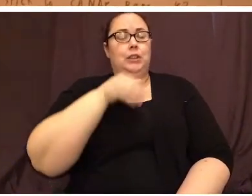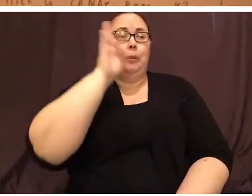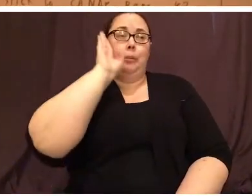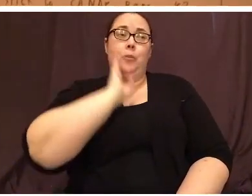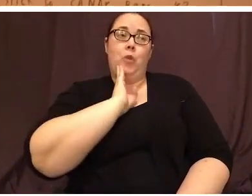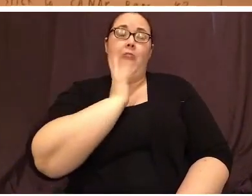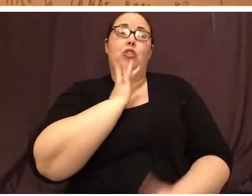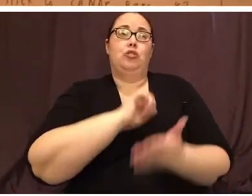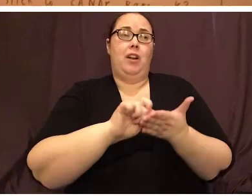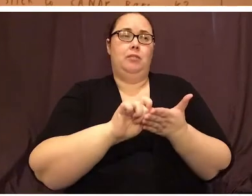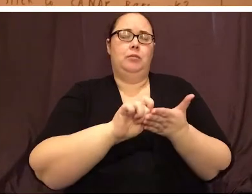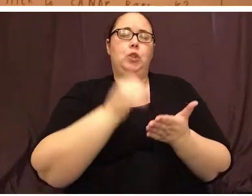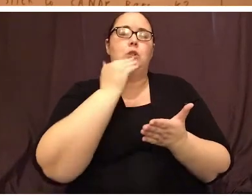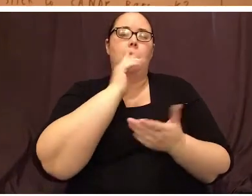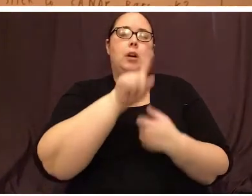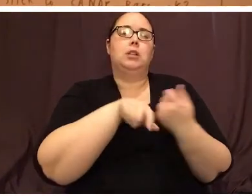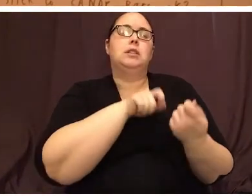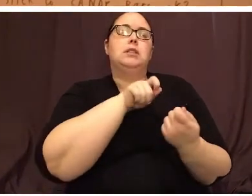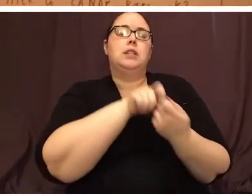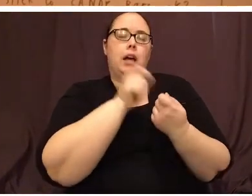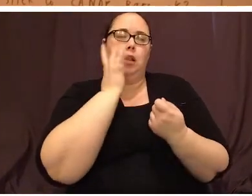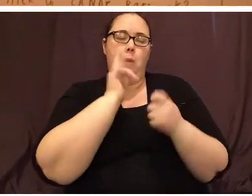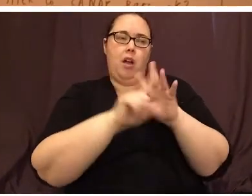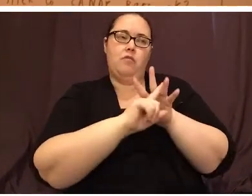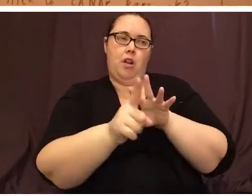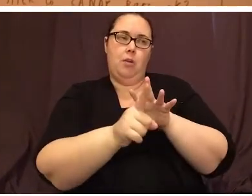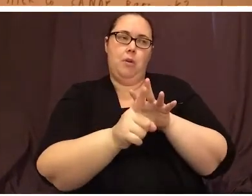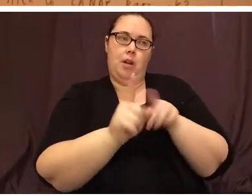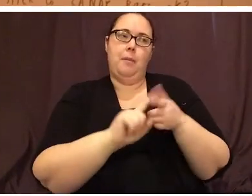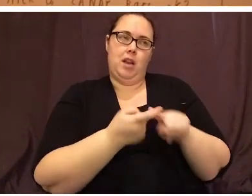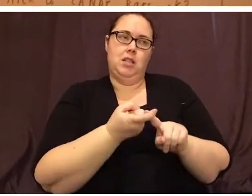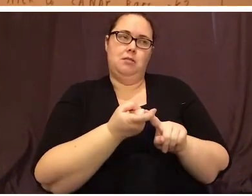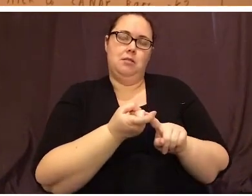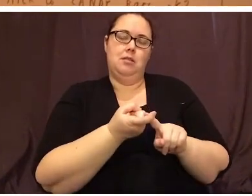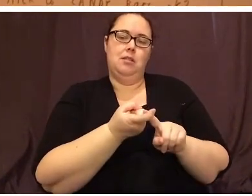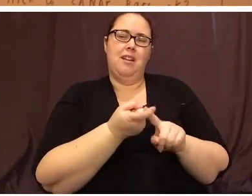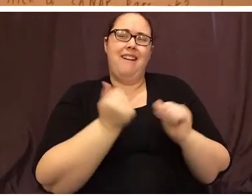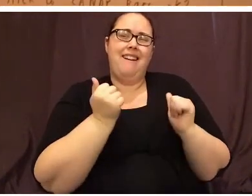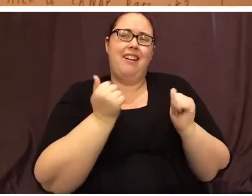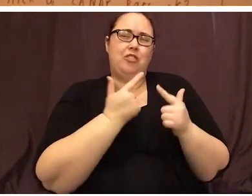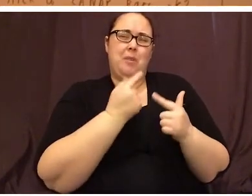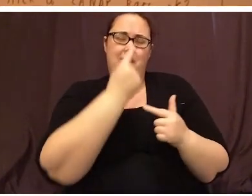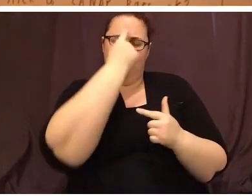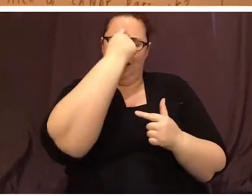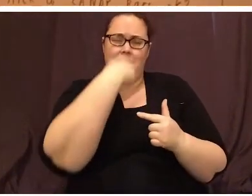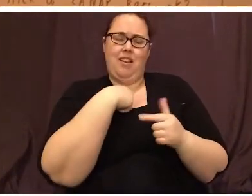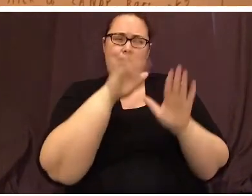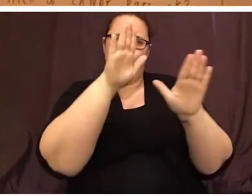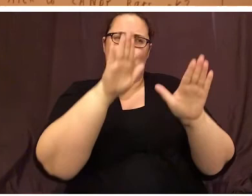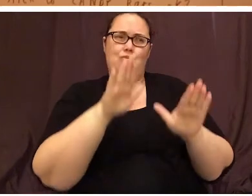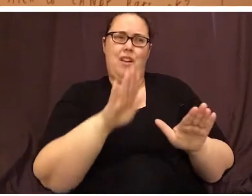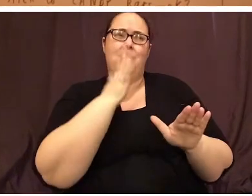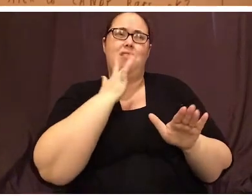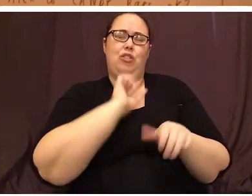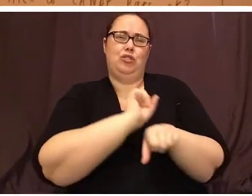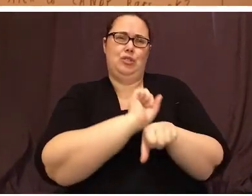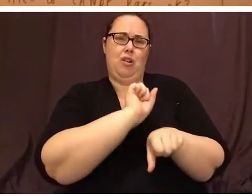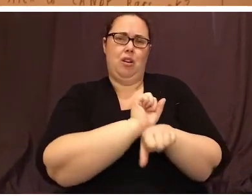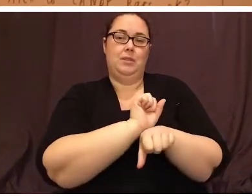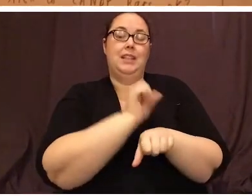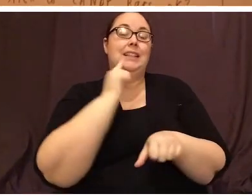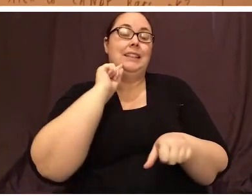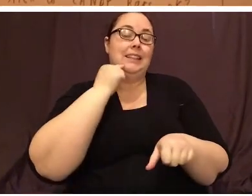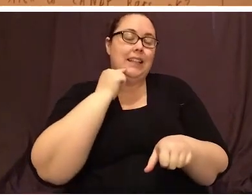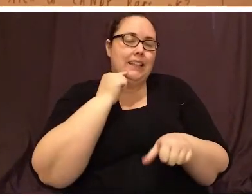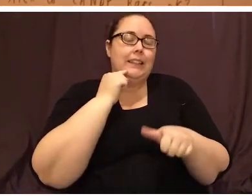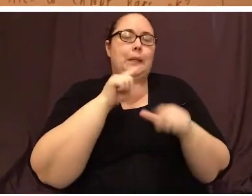You know exactly why I ran away, buddy. Everyone thinks I get all the great coloring jobs. Candy bars. Puppies.